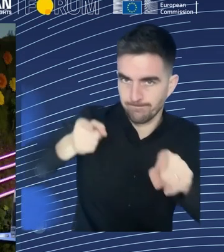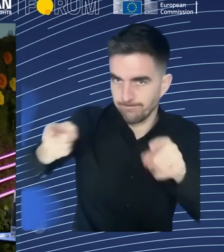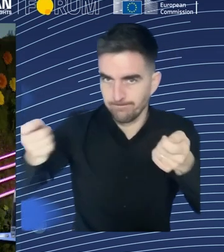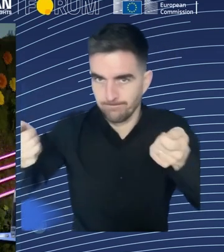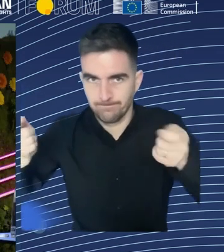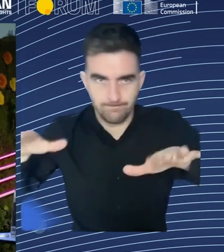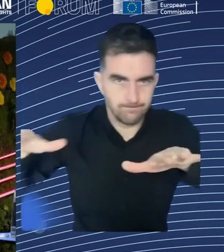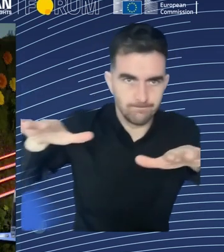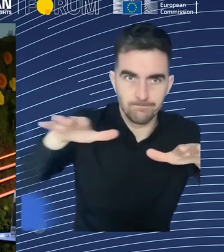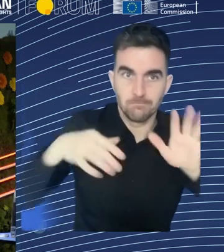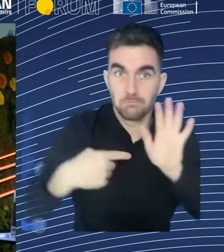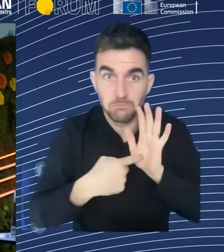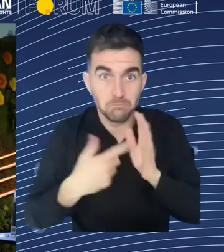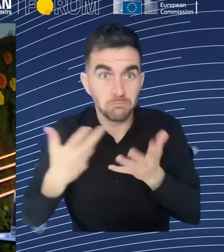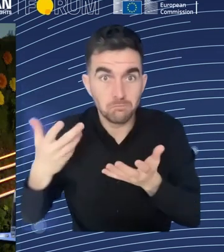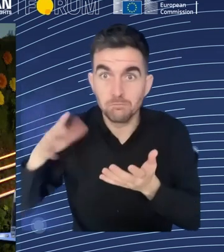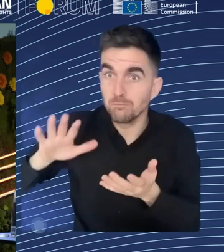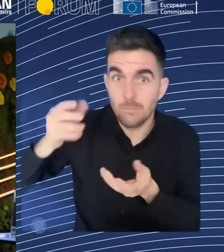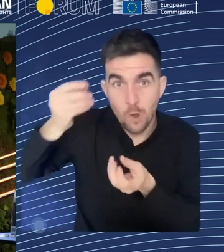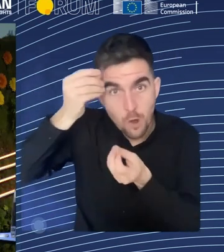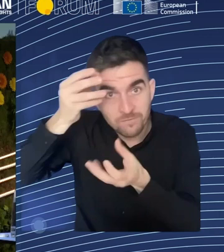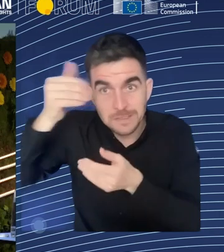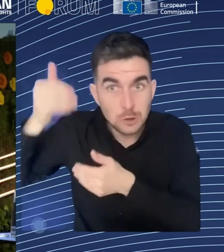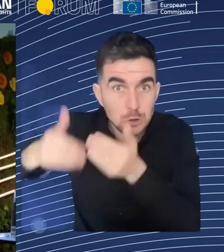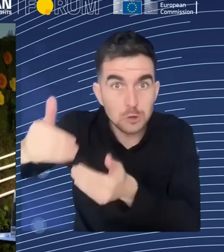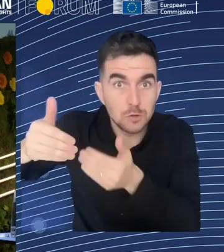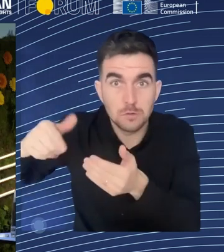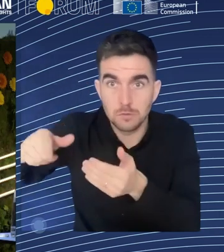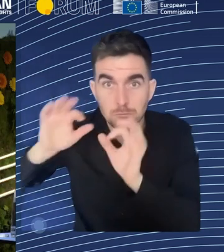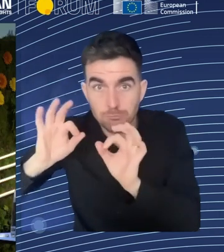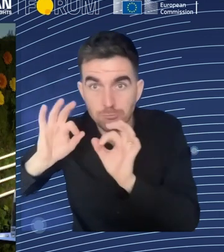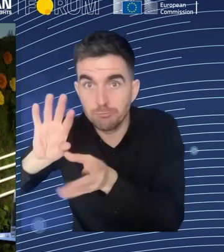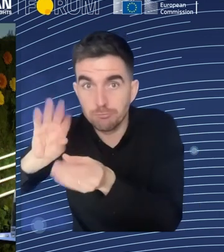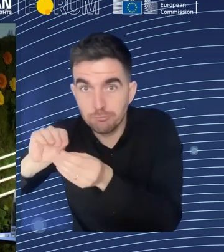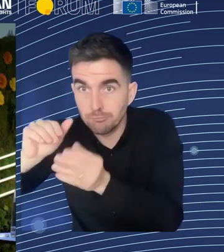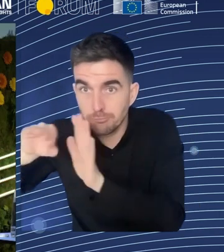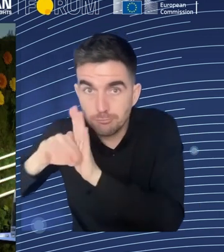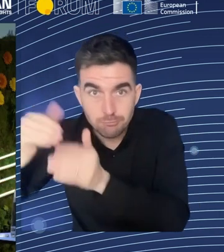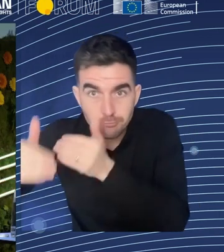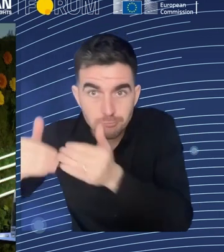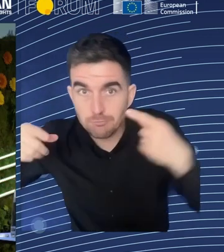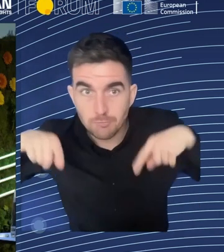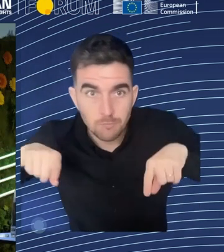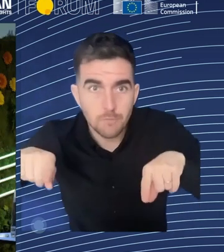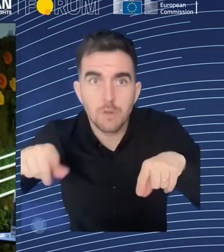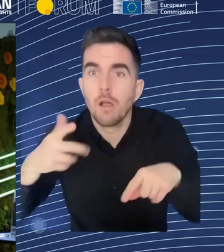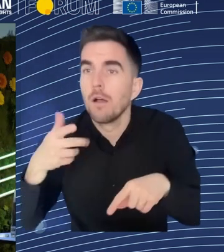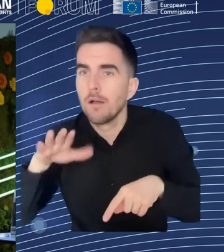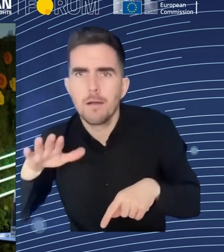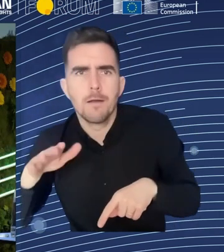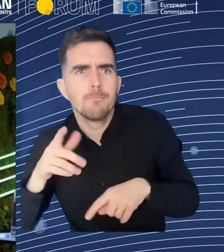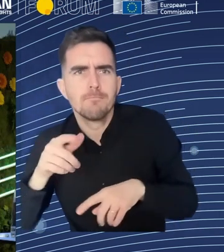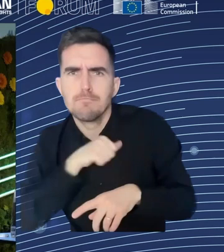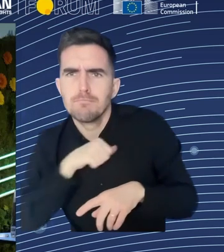recognition that deploying AI systems in the workplace is high risk. But the particular regulatory choices in the AI Act, using essentially a product